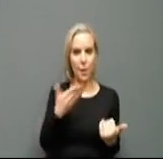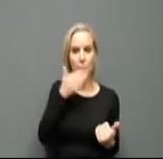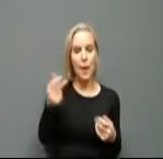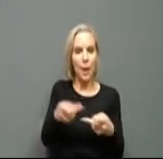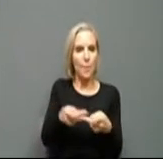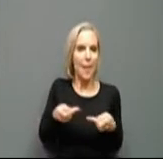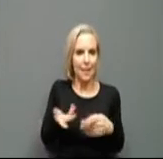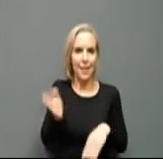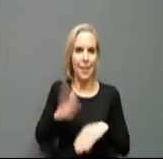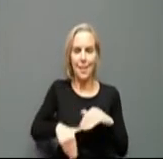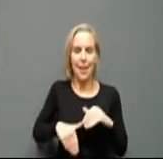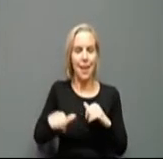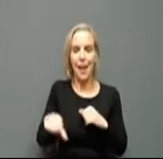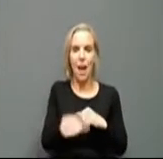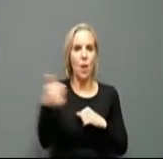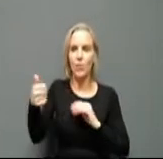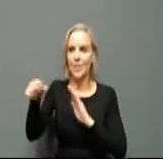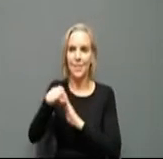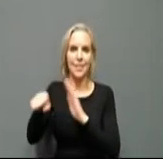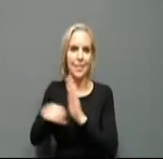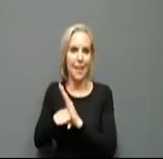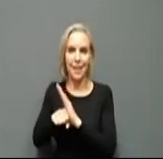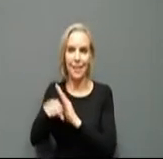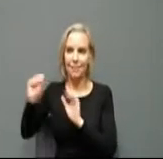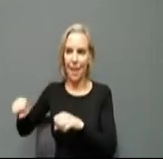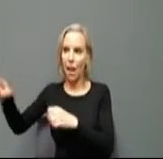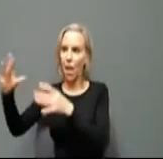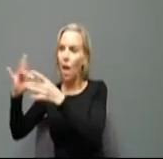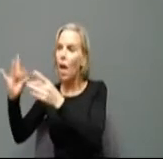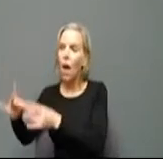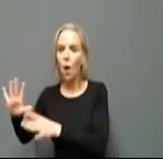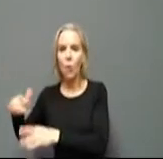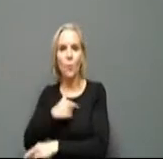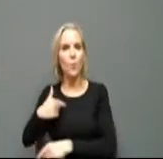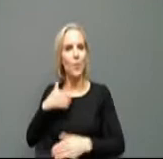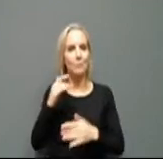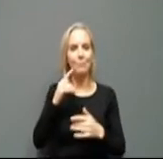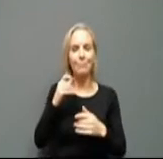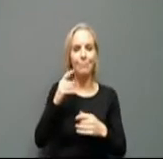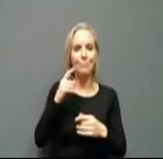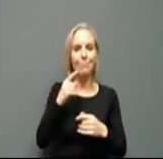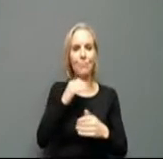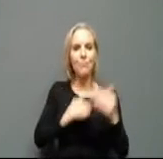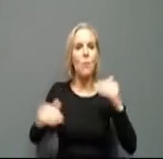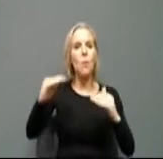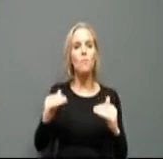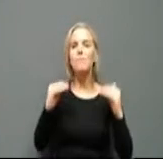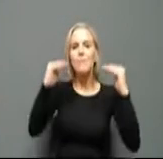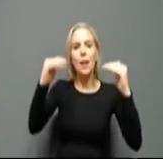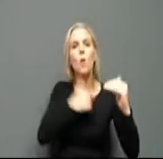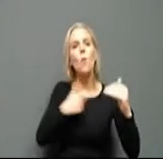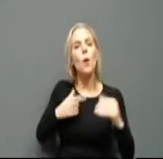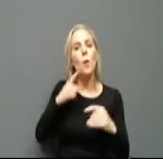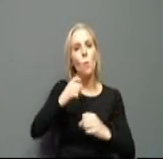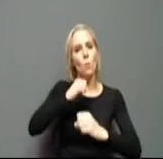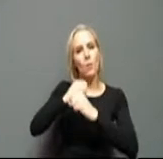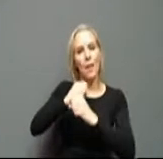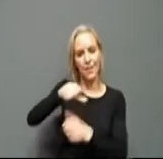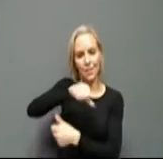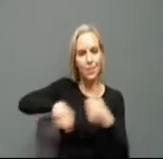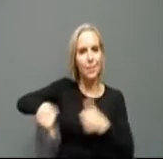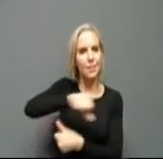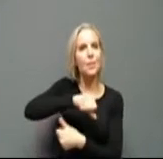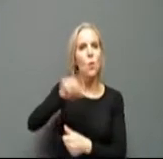about any other state can claim both in how we've protected one another as well as where our economy